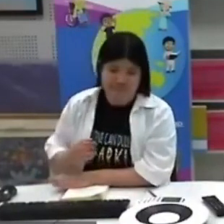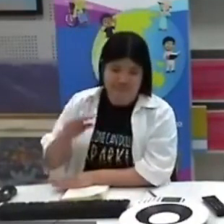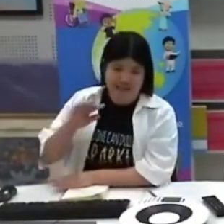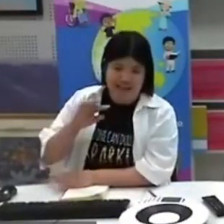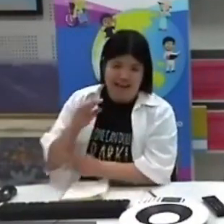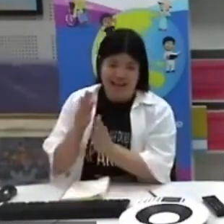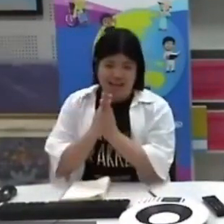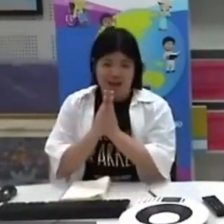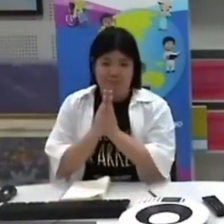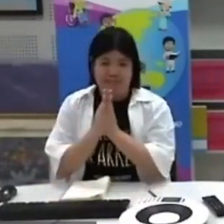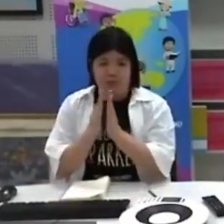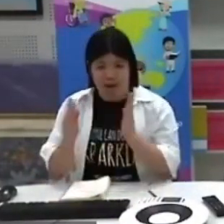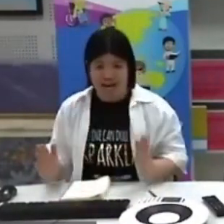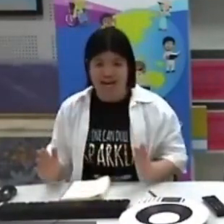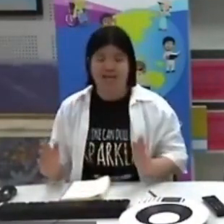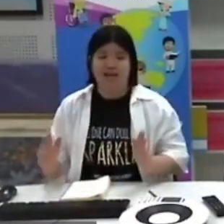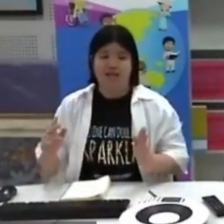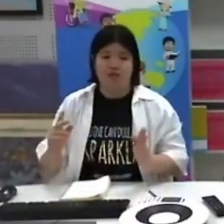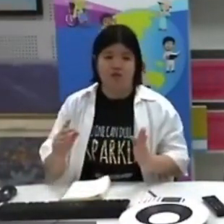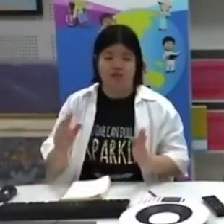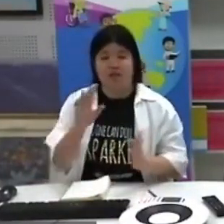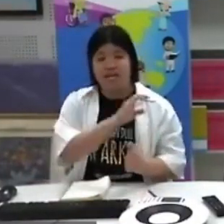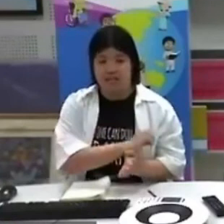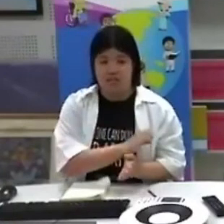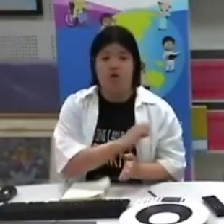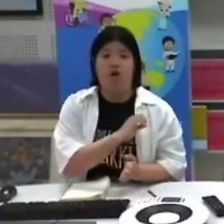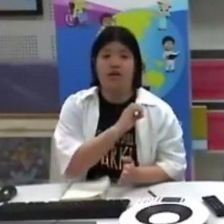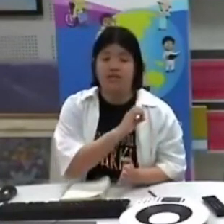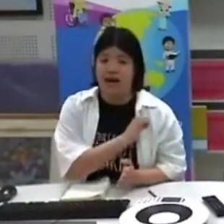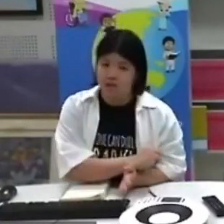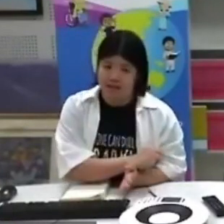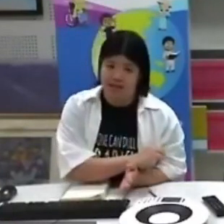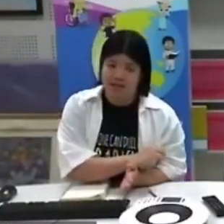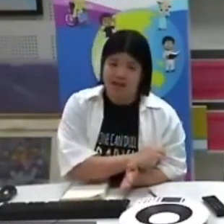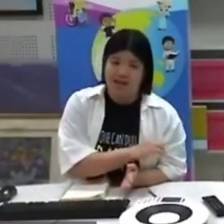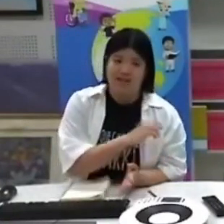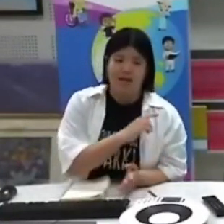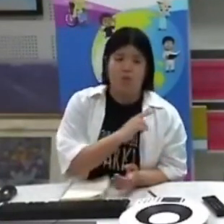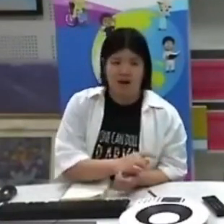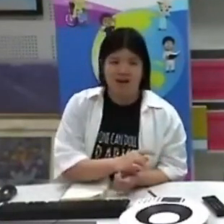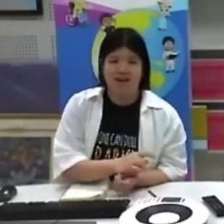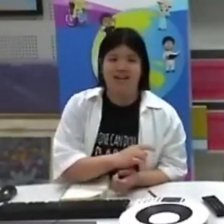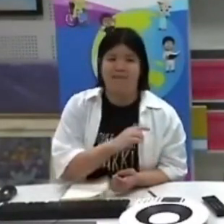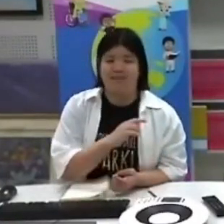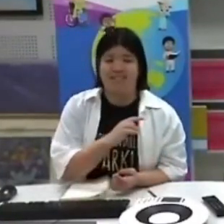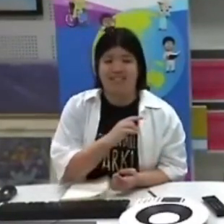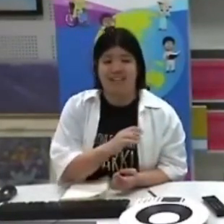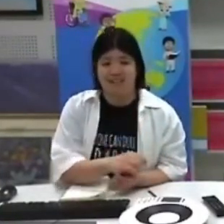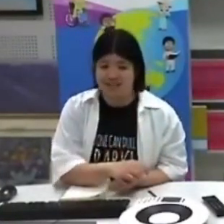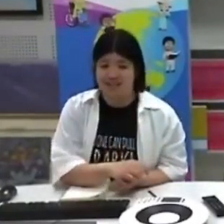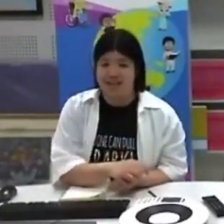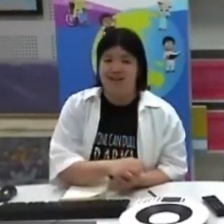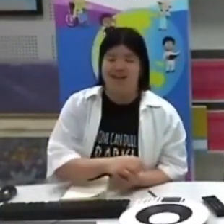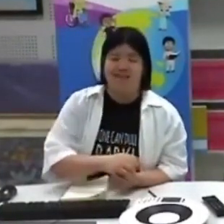And it's going to be D.Y. to the trainees who already graduate. They work in the business